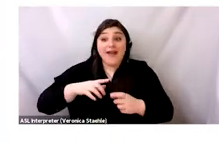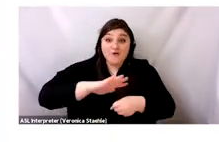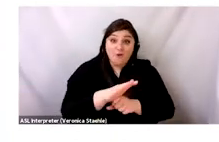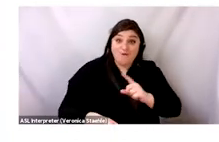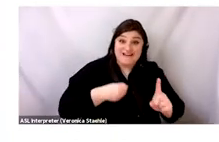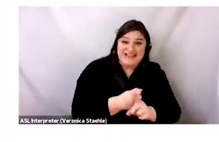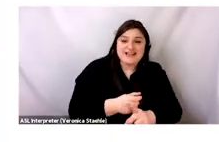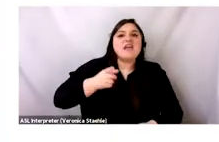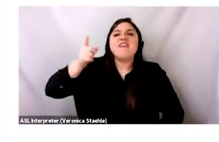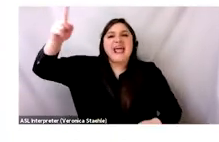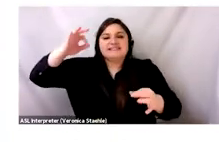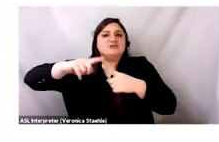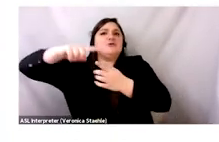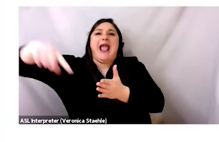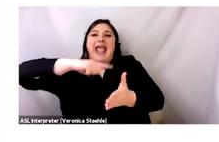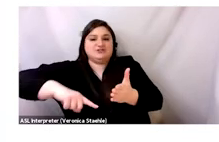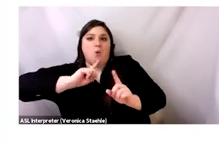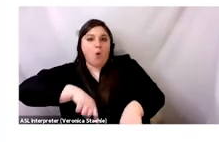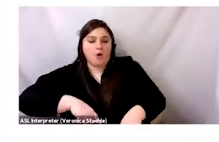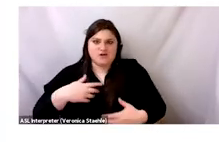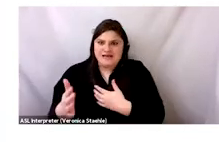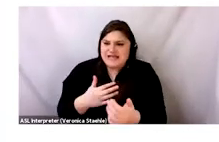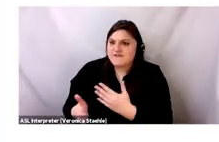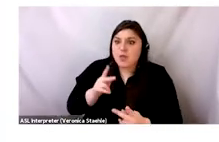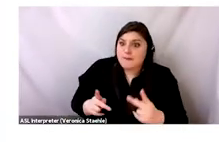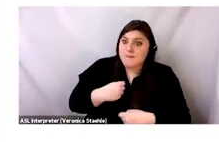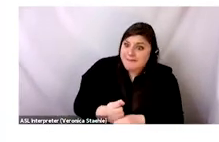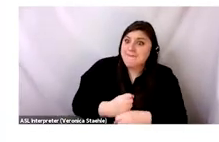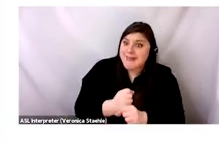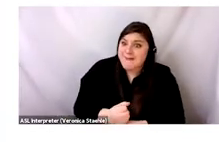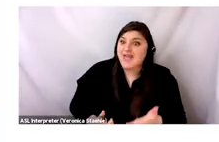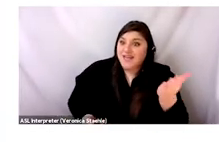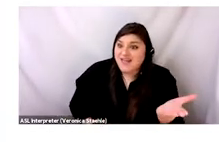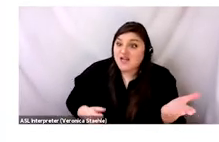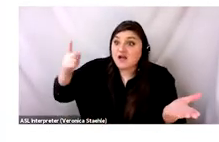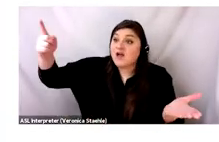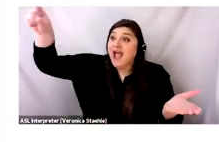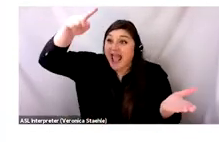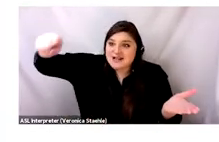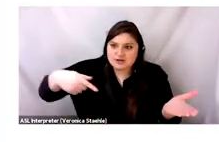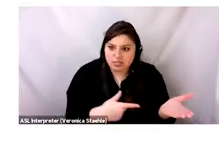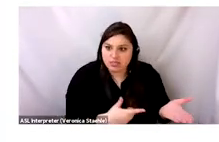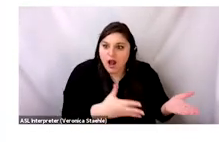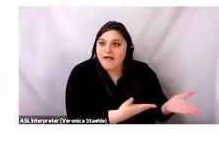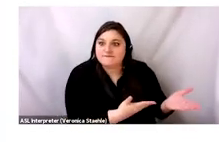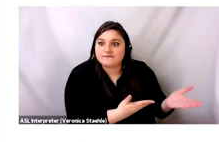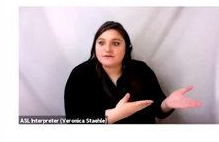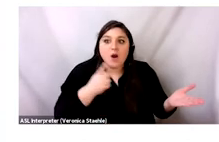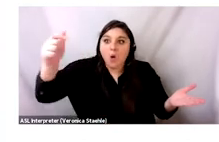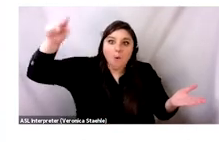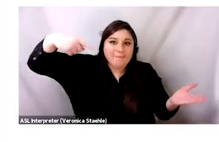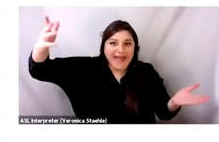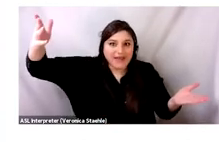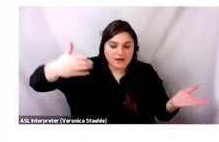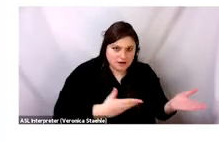garment workers. And then you have folks in Contamanto, retailers, who are going into debt to try to buy